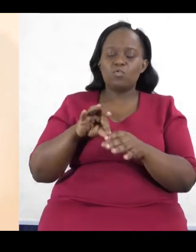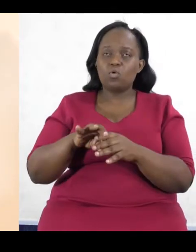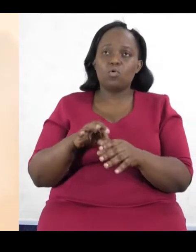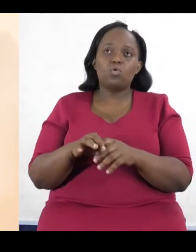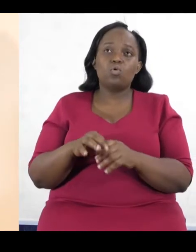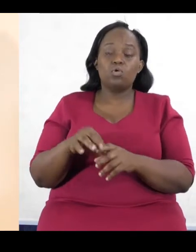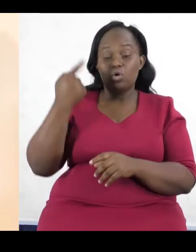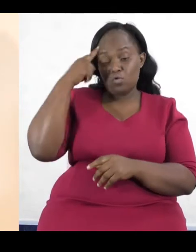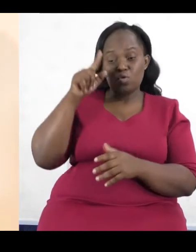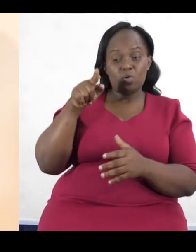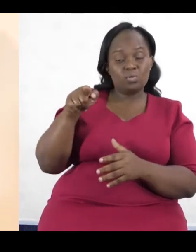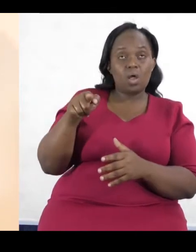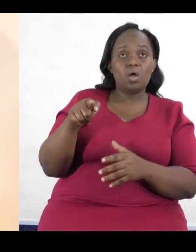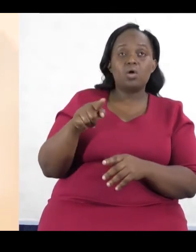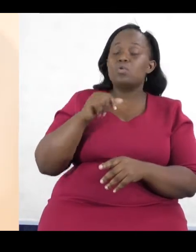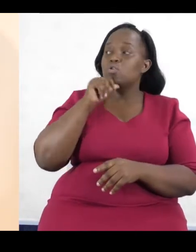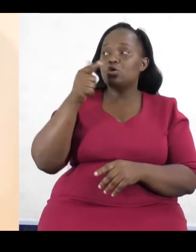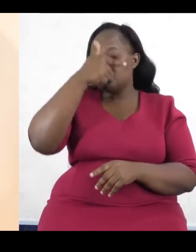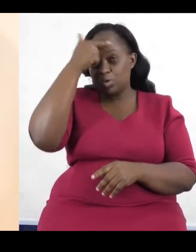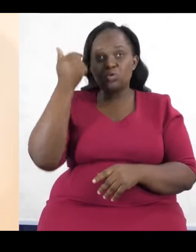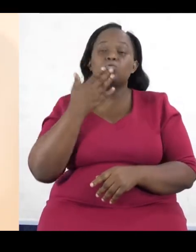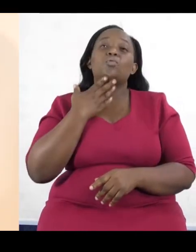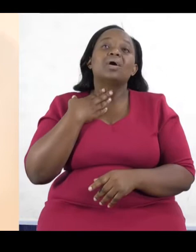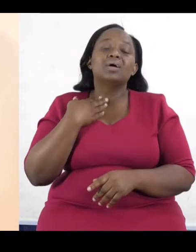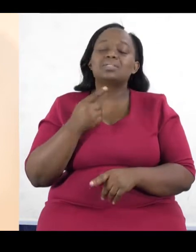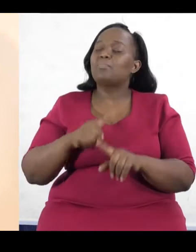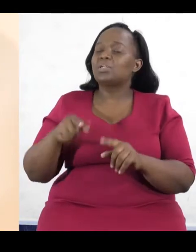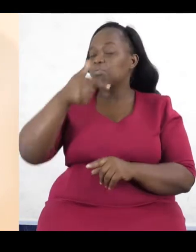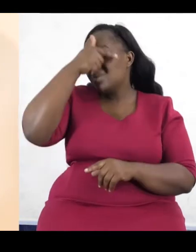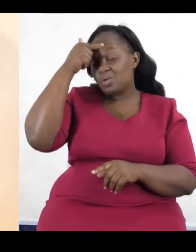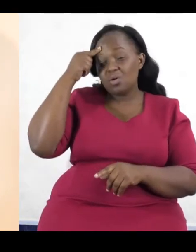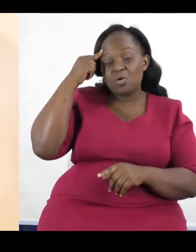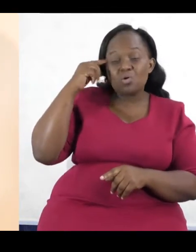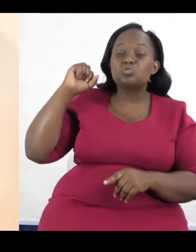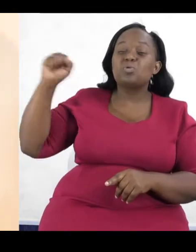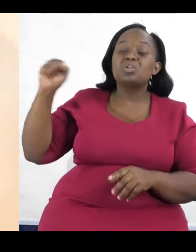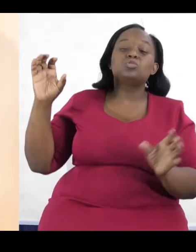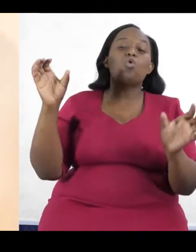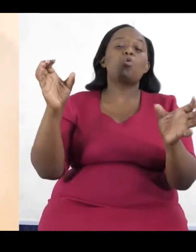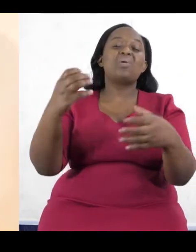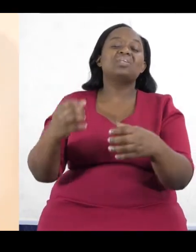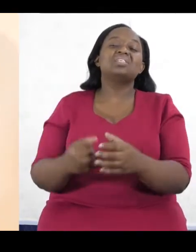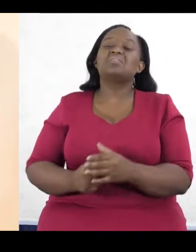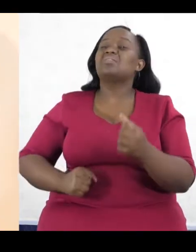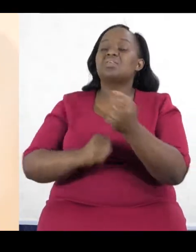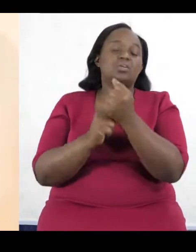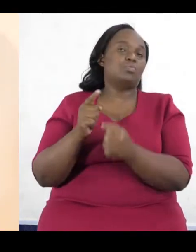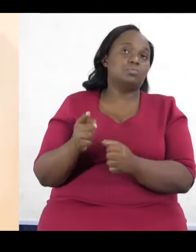political party position that you have to push. So we end up having policies that are not really pro